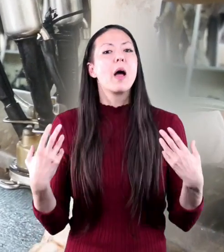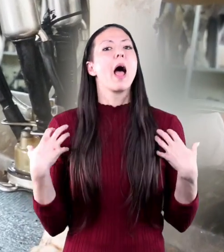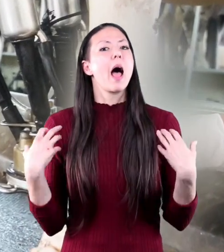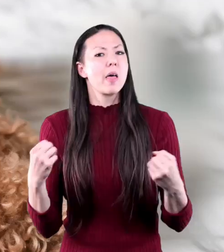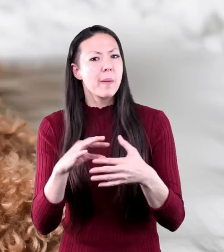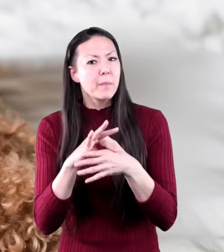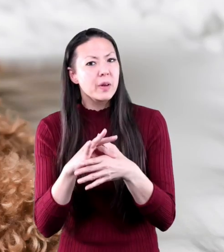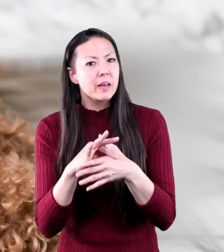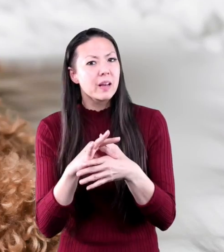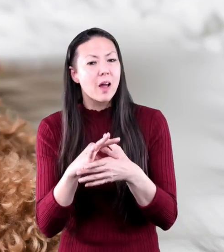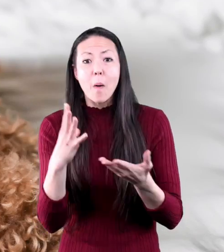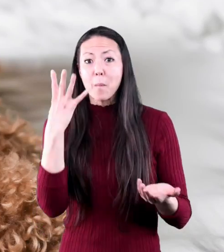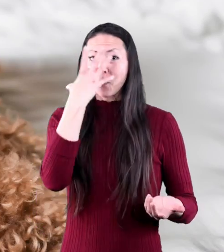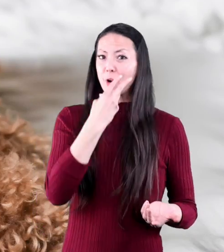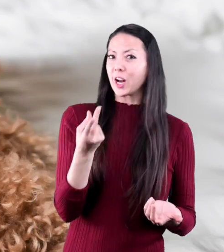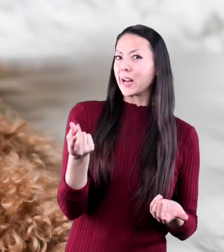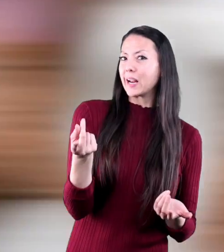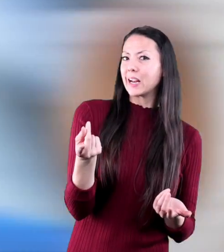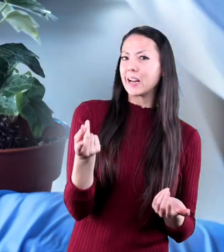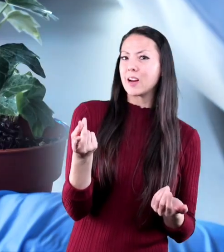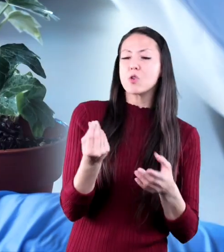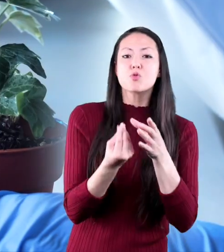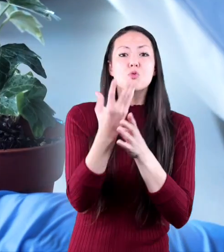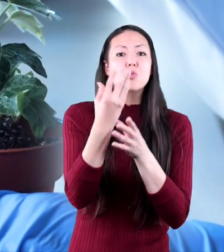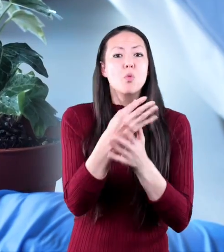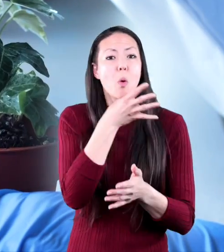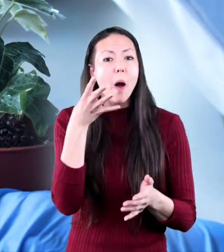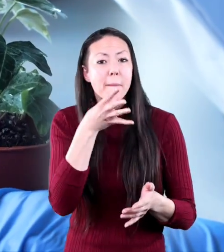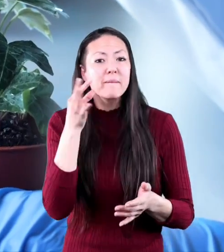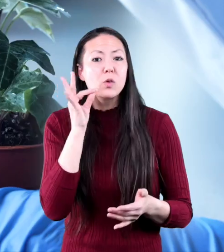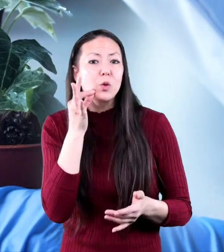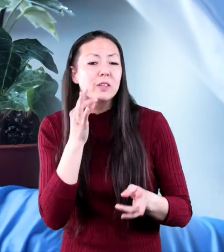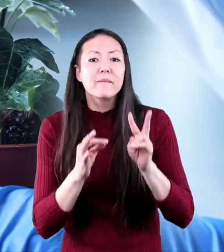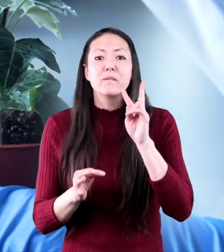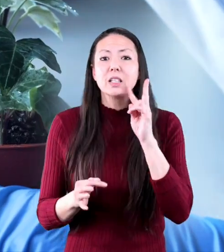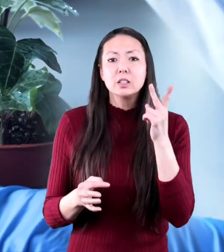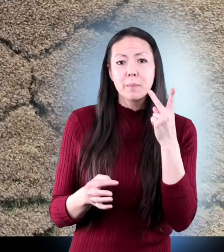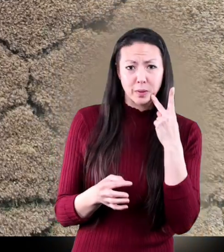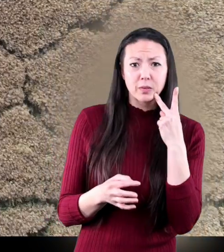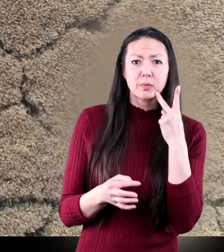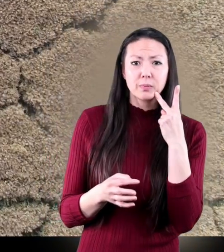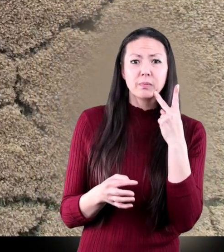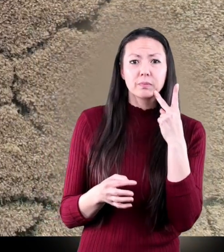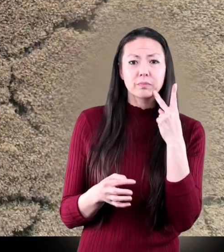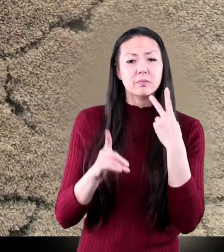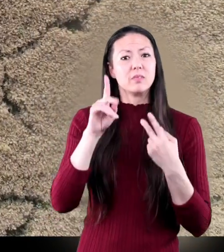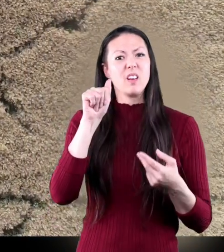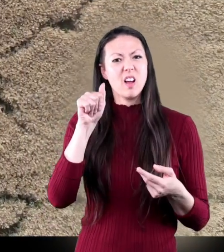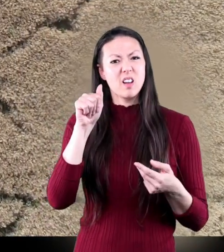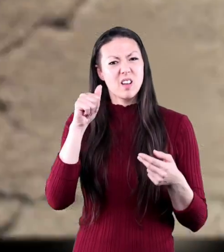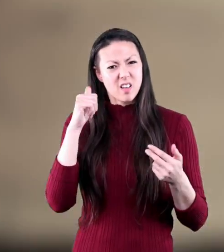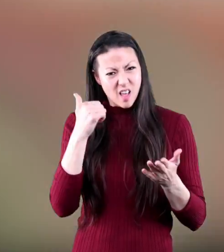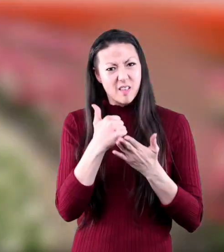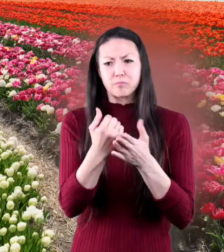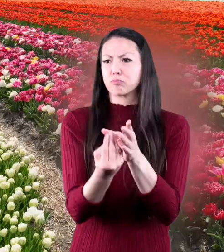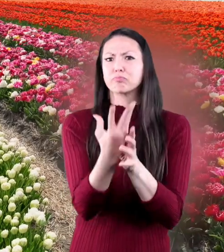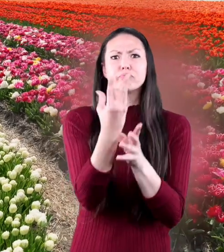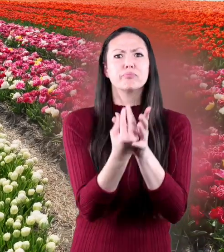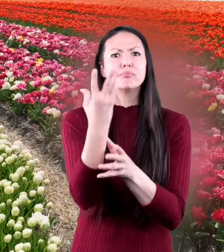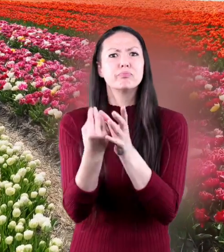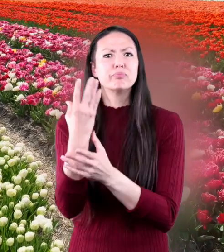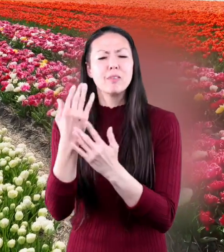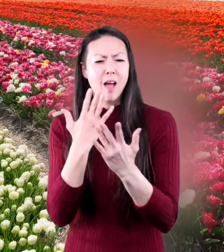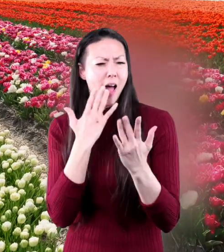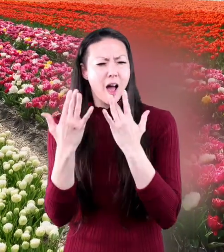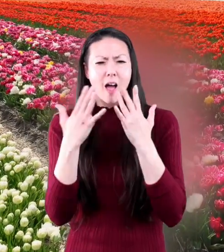Healthier meat. Prettier poodles. And crops that yield more fruit and vegetables. DNA is what gives a tulip